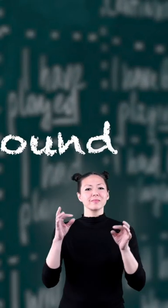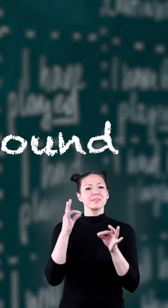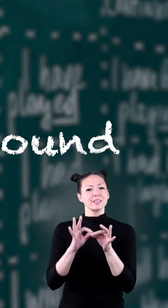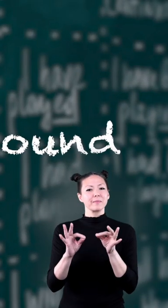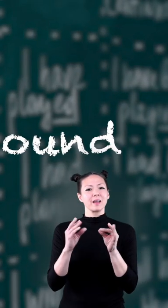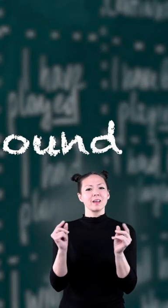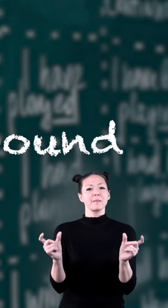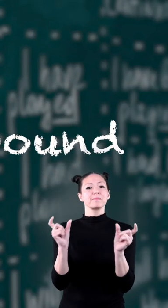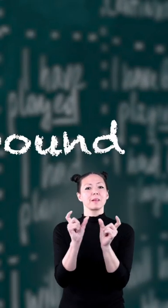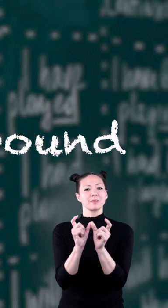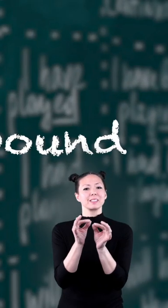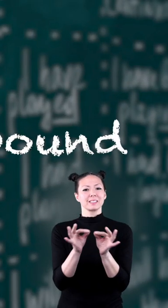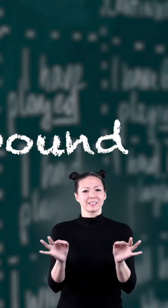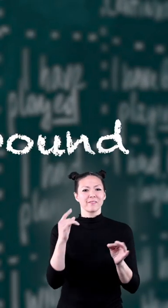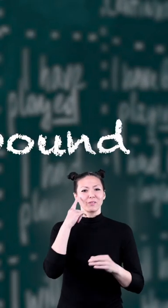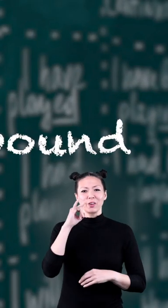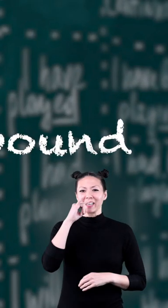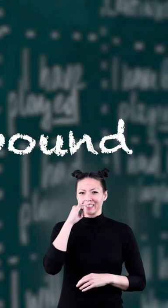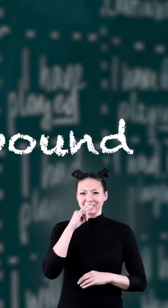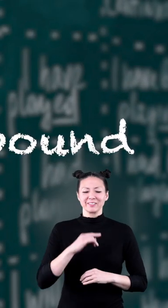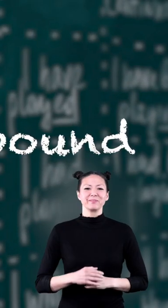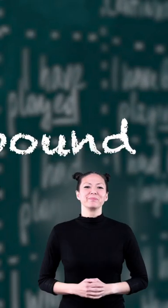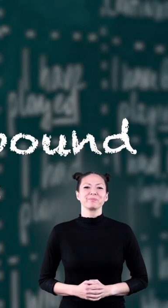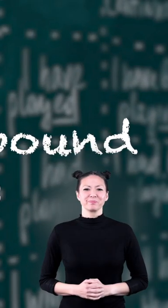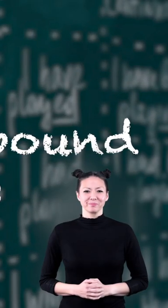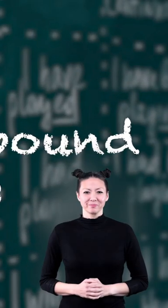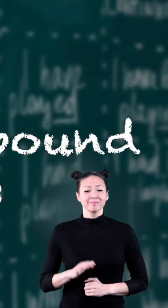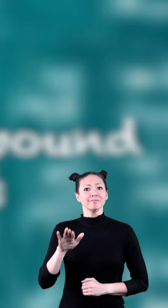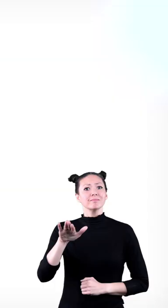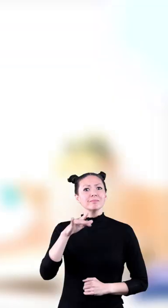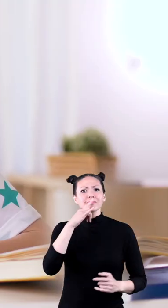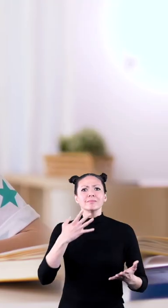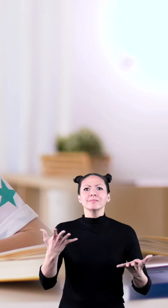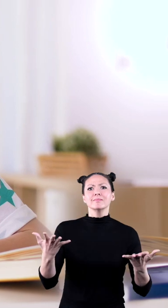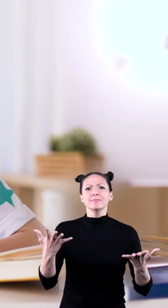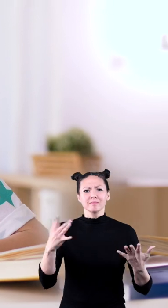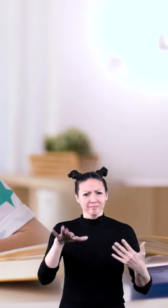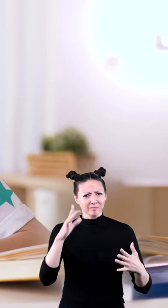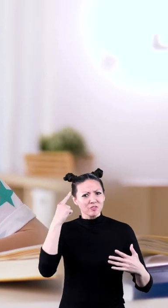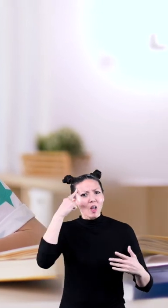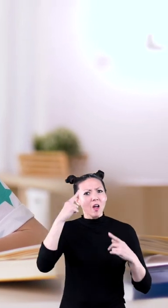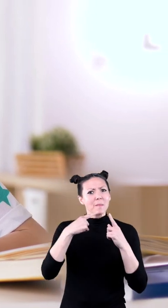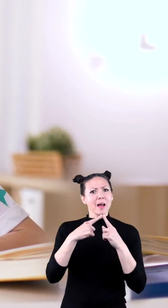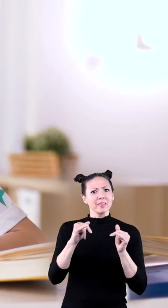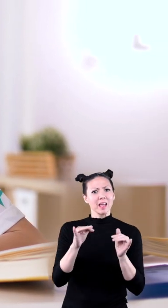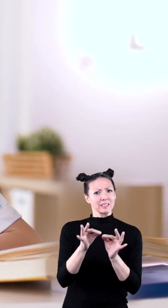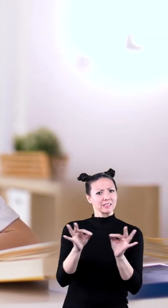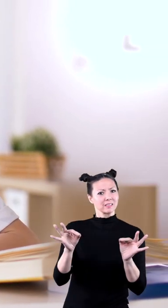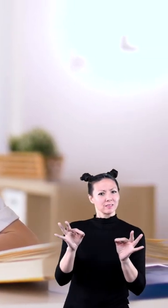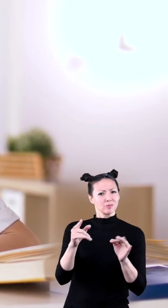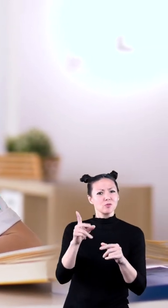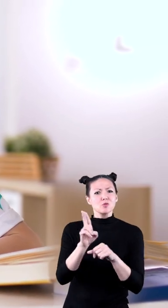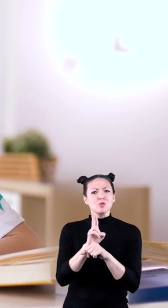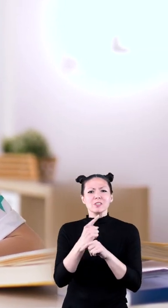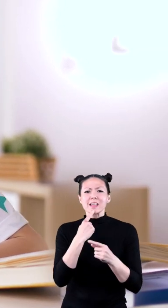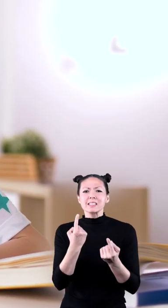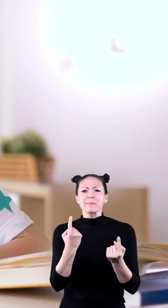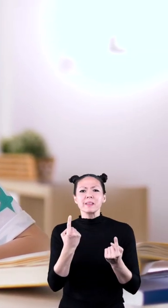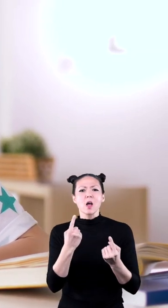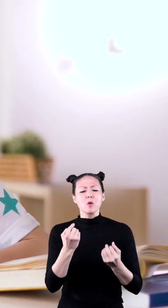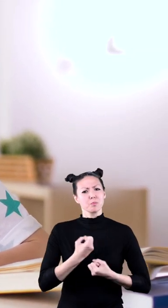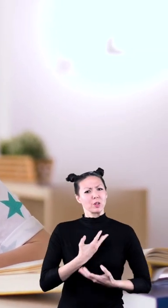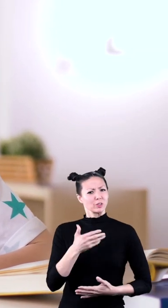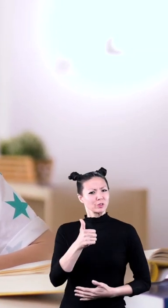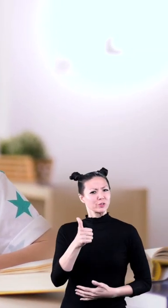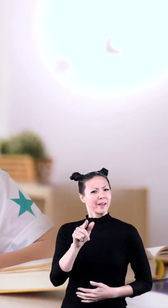simple and compound sentences for kids hey kids have you ever thought about the sentences you use to